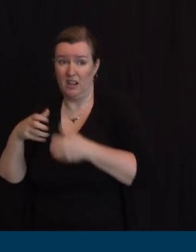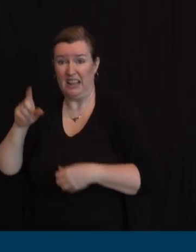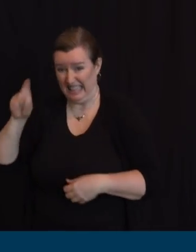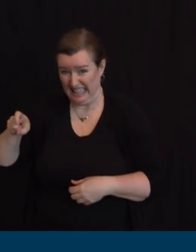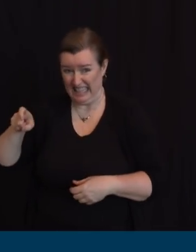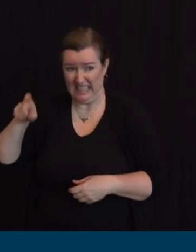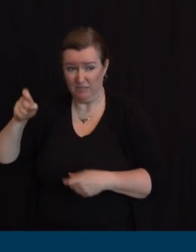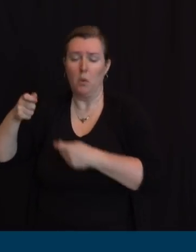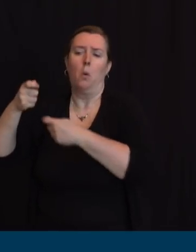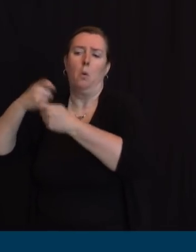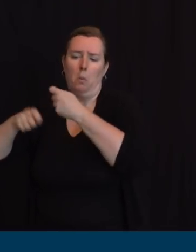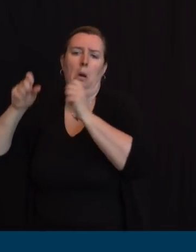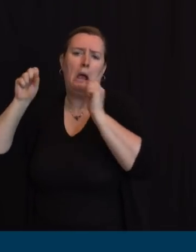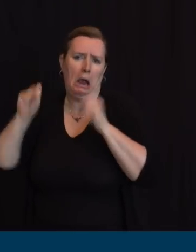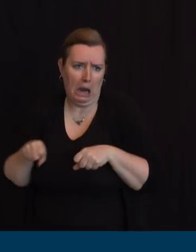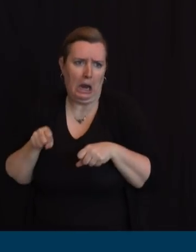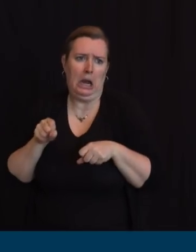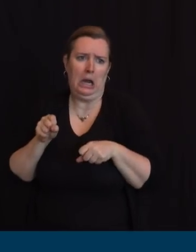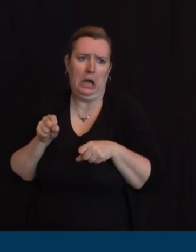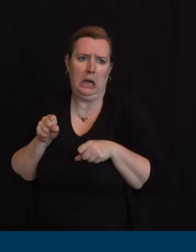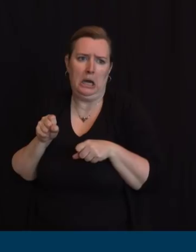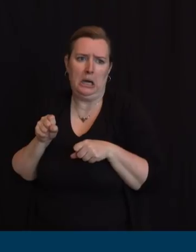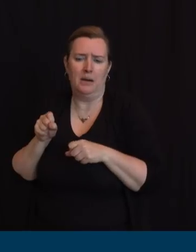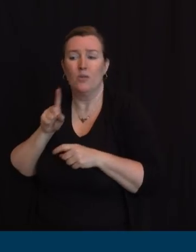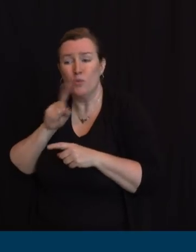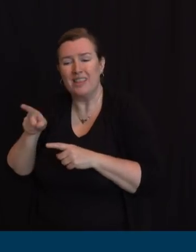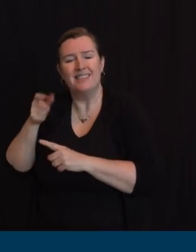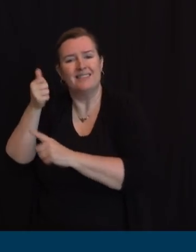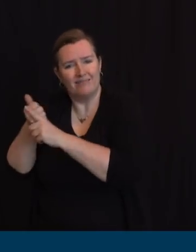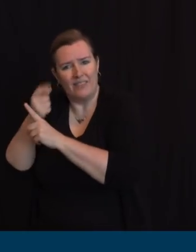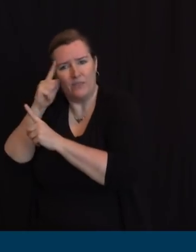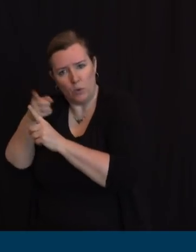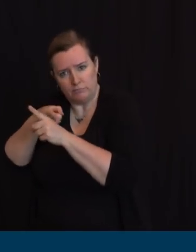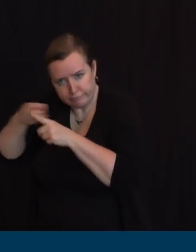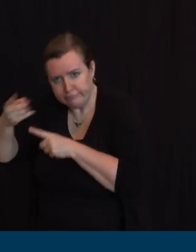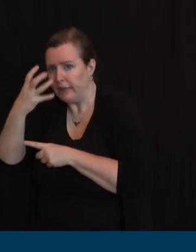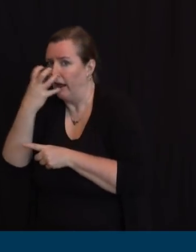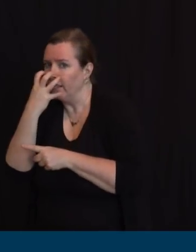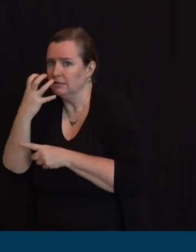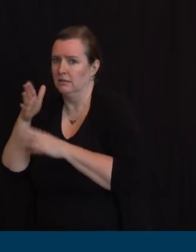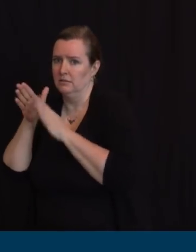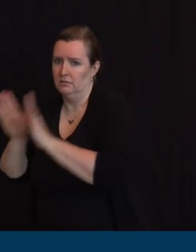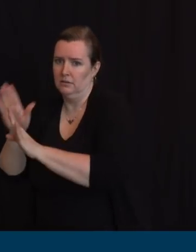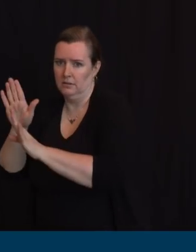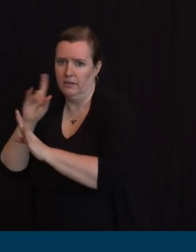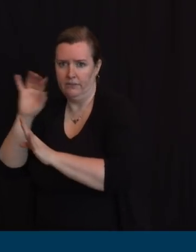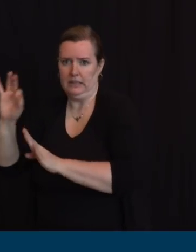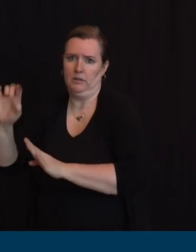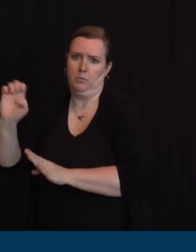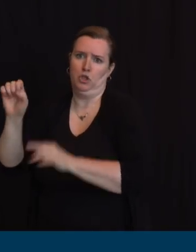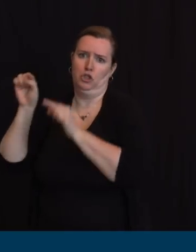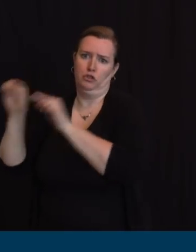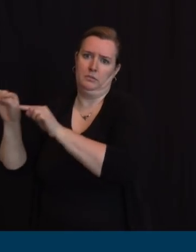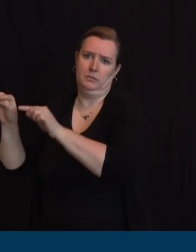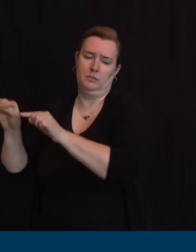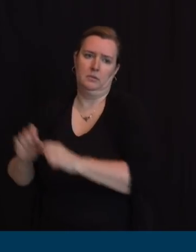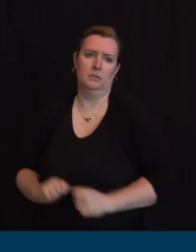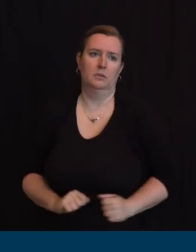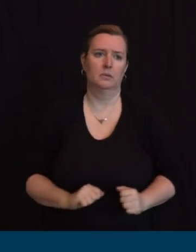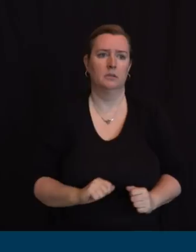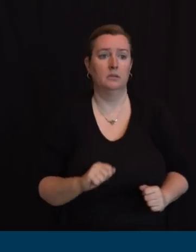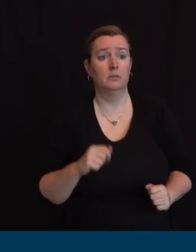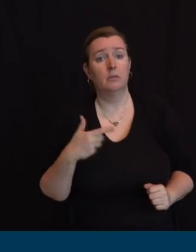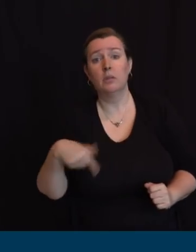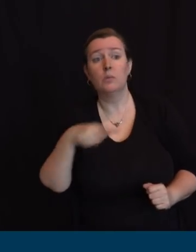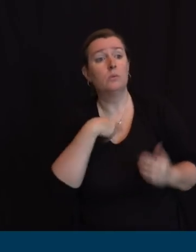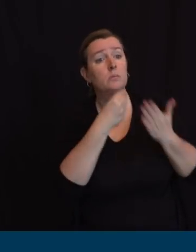ours and that's important to note and we're not we're not borrowing from Peter to pay Paul